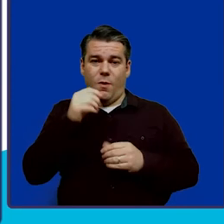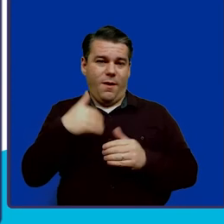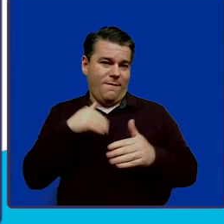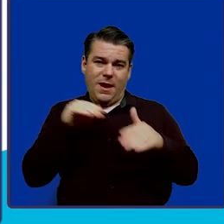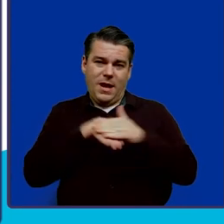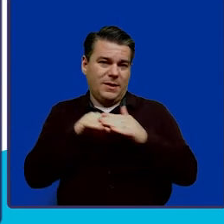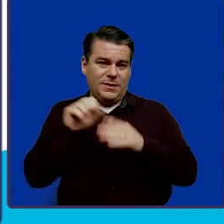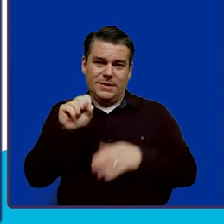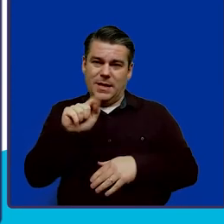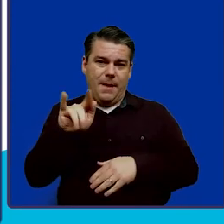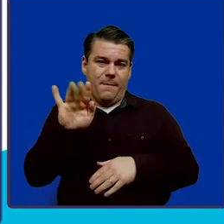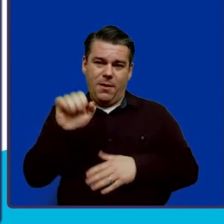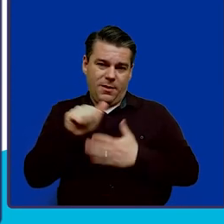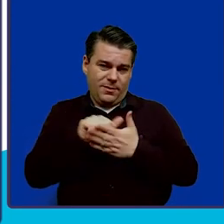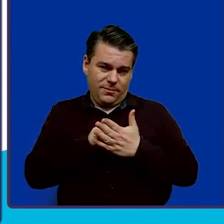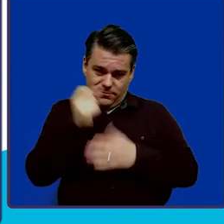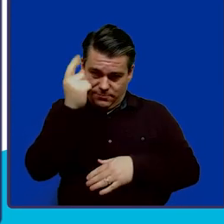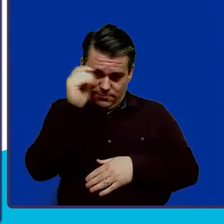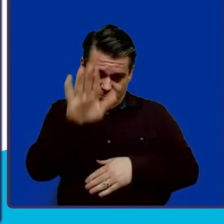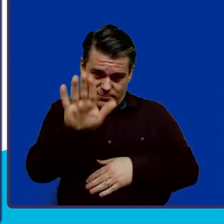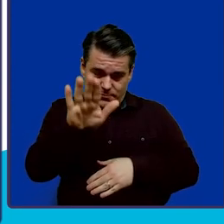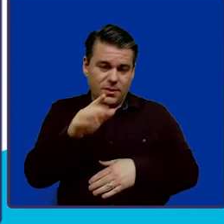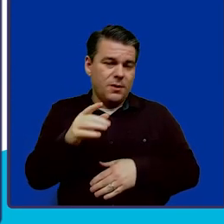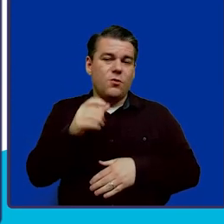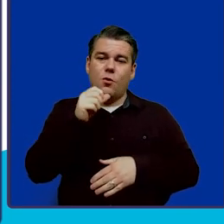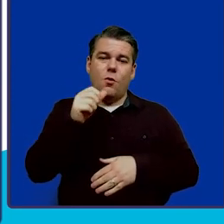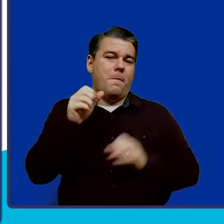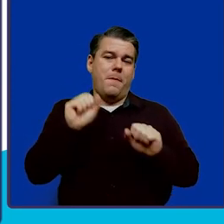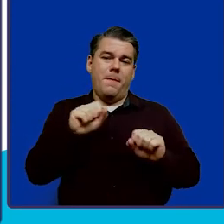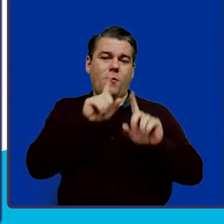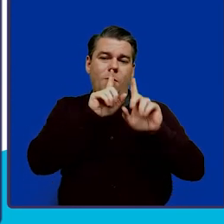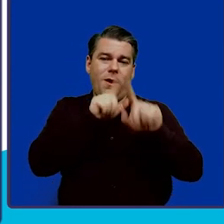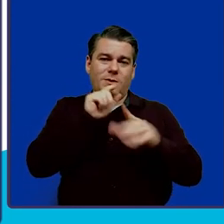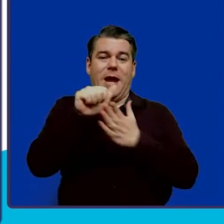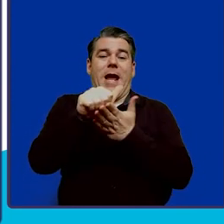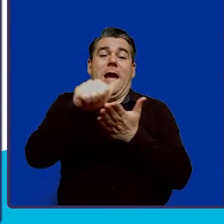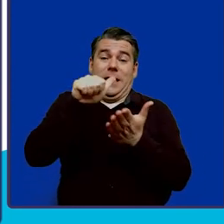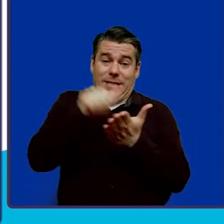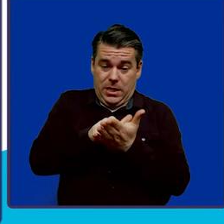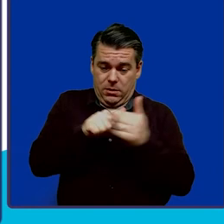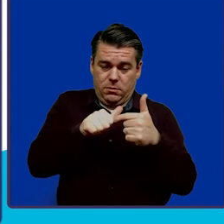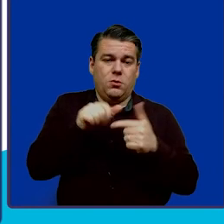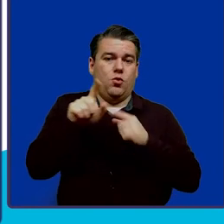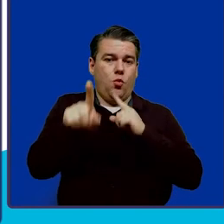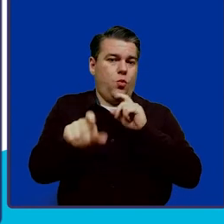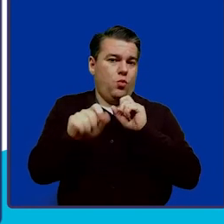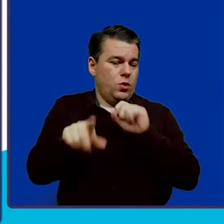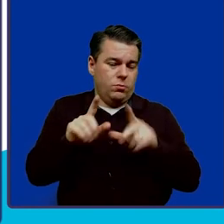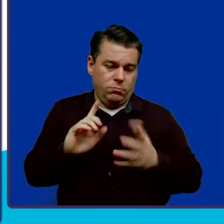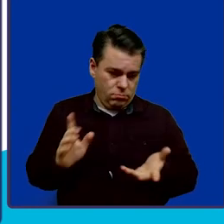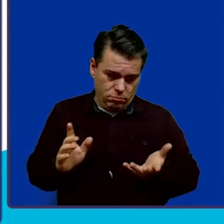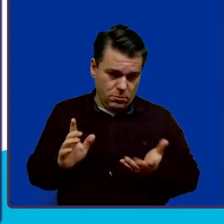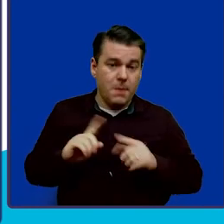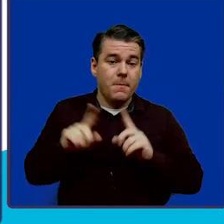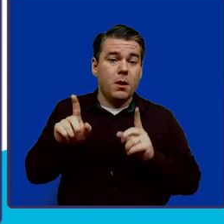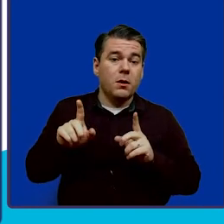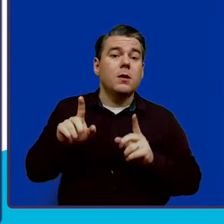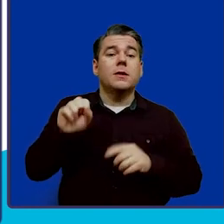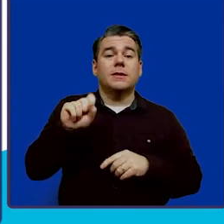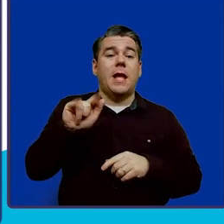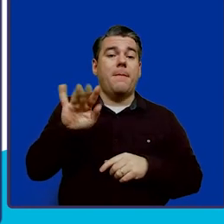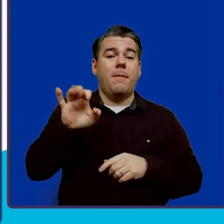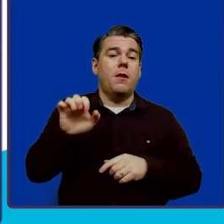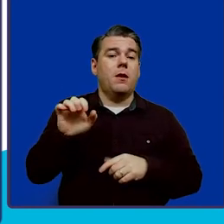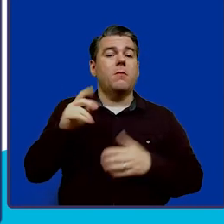to the stable accounts, so we would not be able to answer account related questions. However, you may contact stable